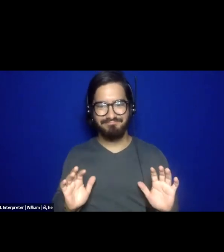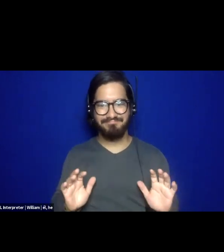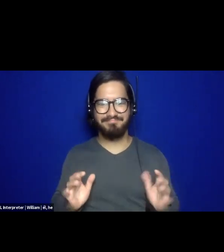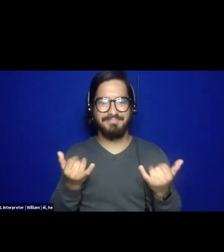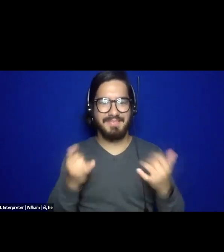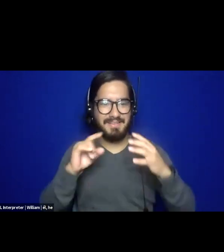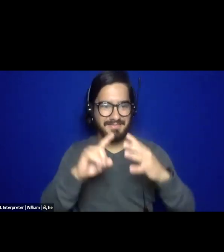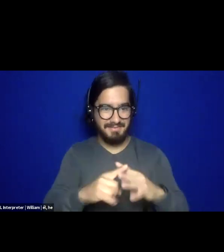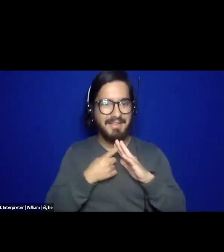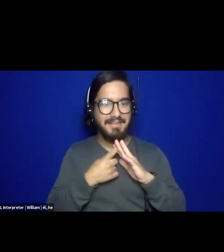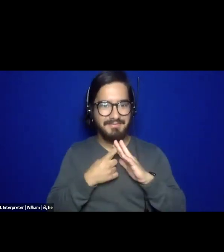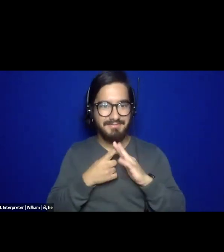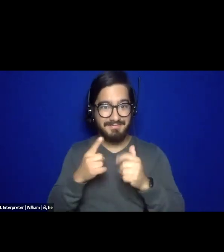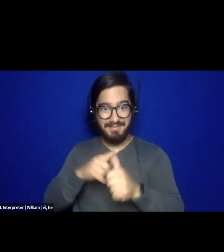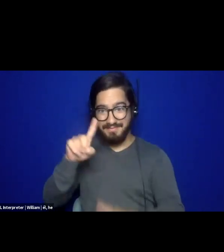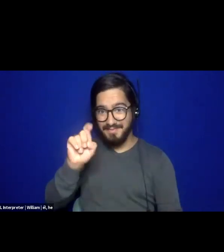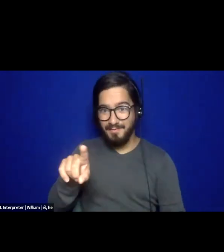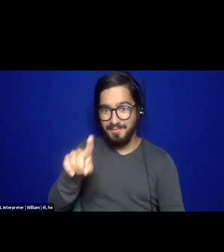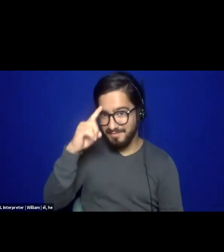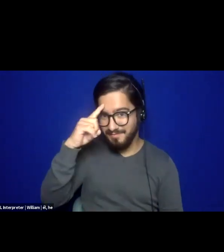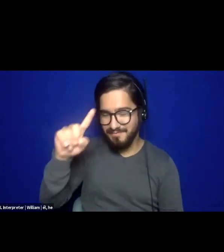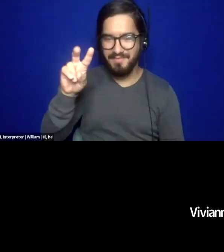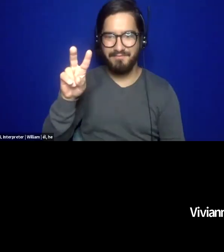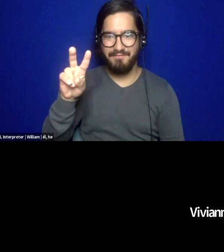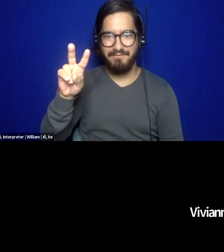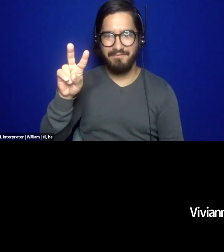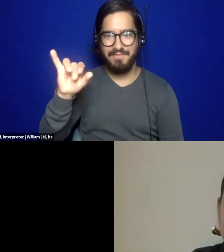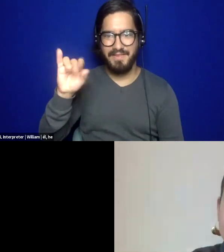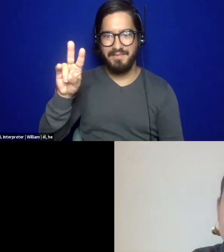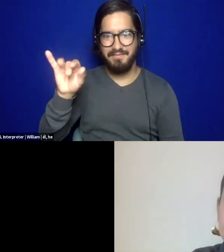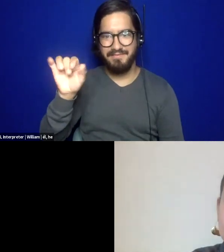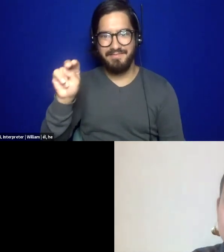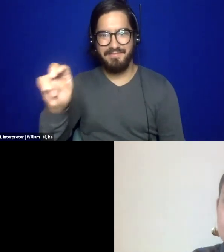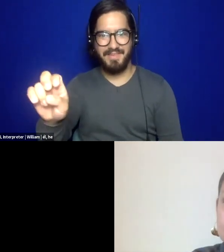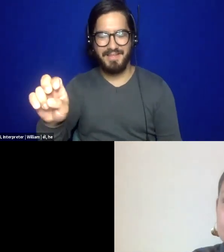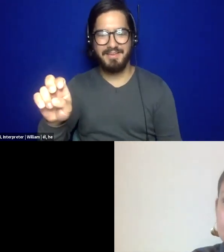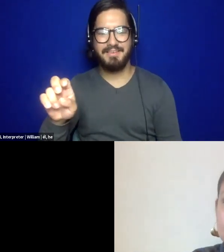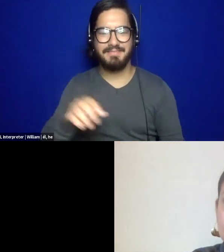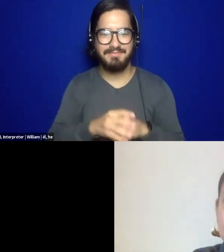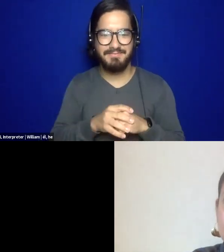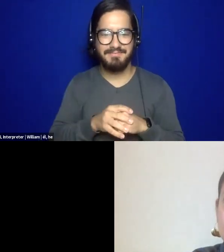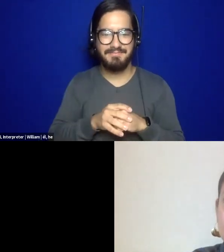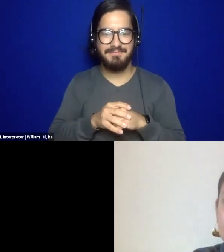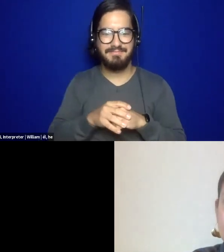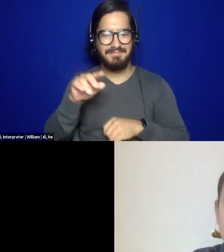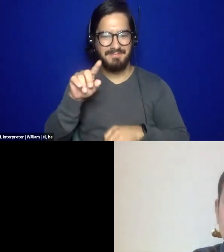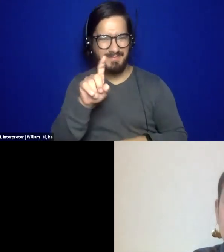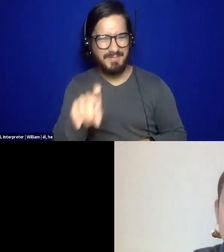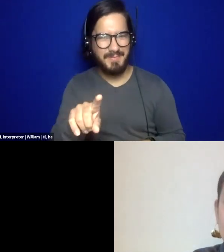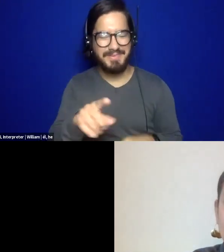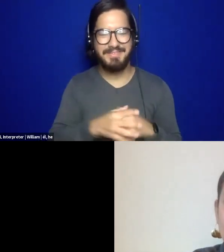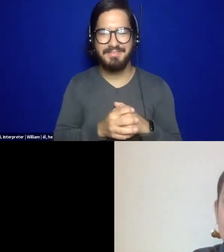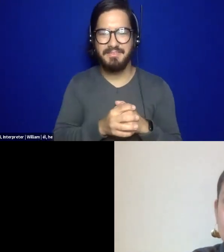the first question is for Vivian, and Vivian, this question is, what does it mean to advance